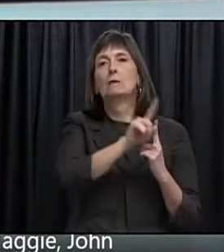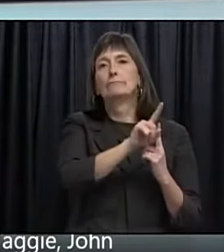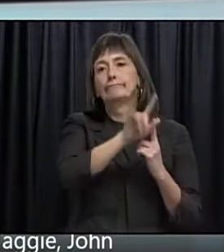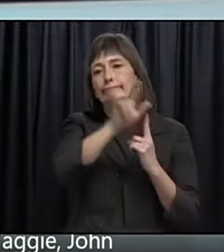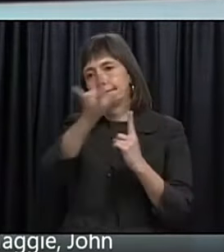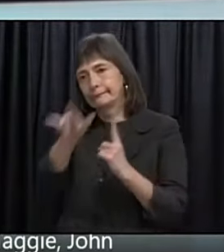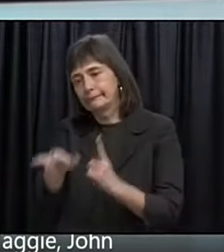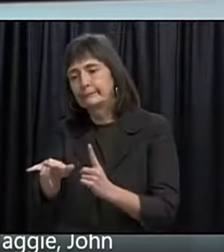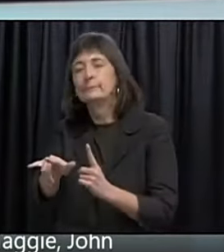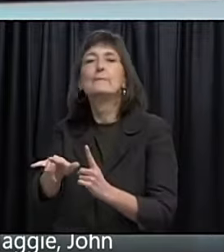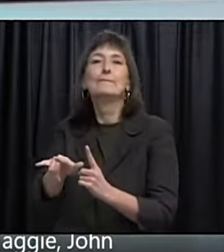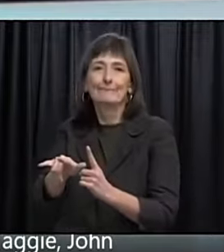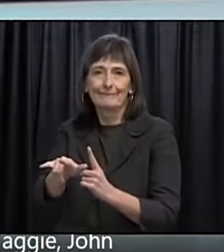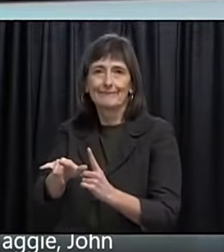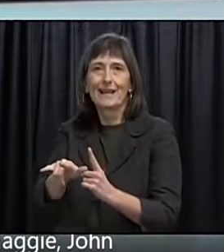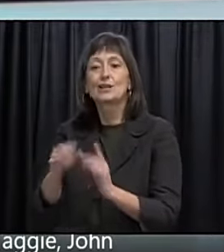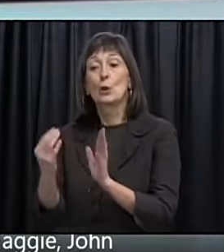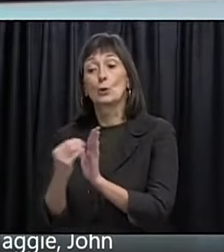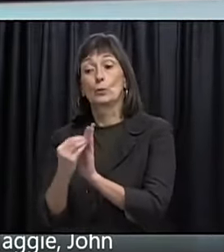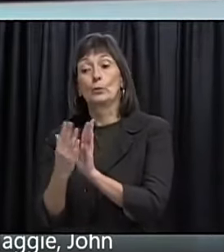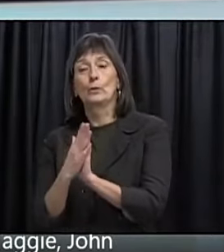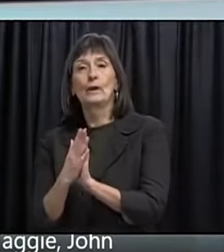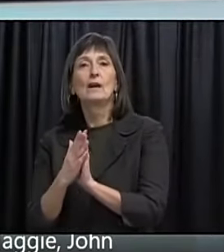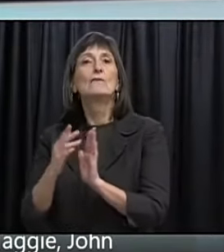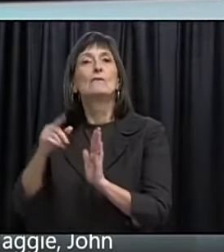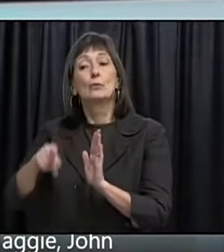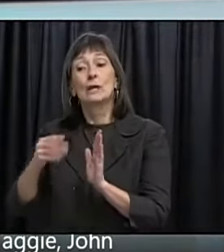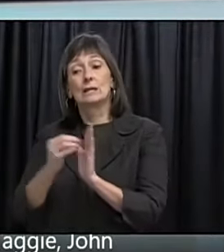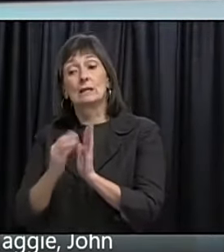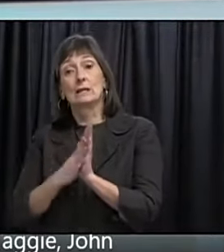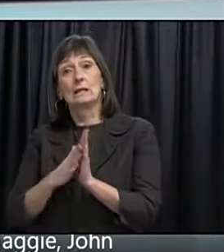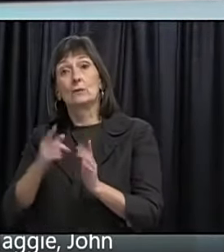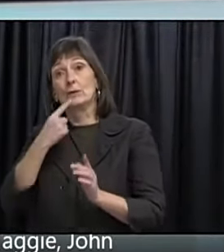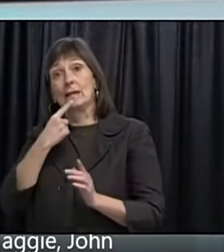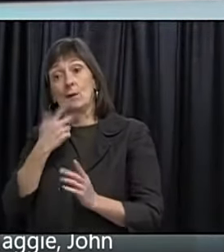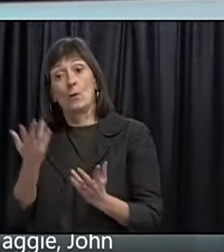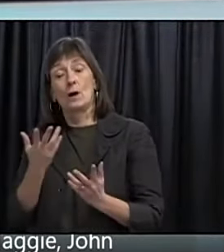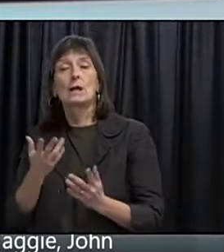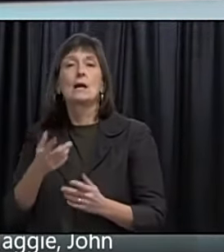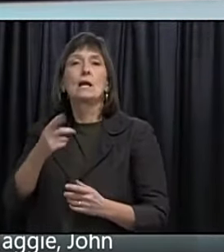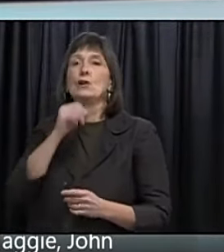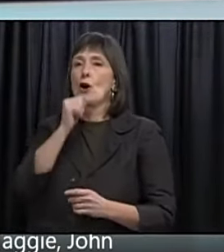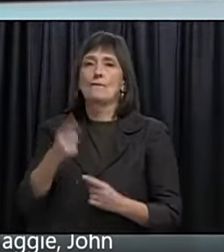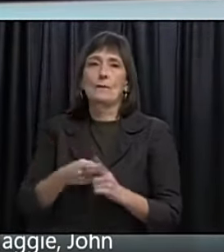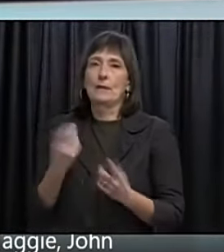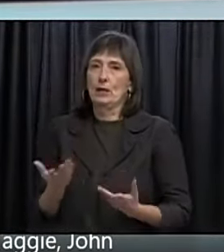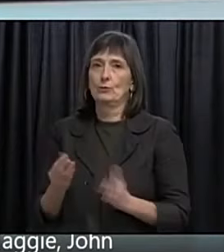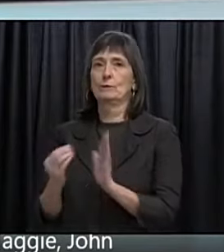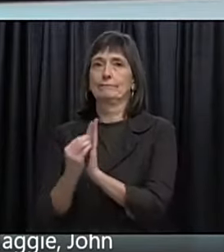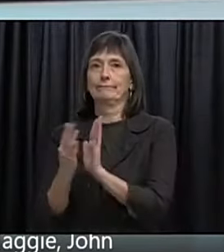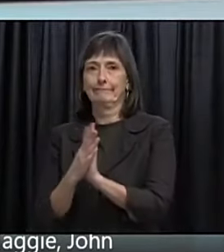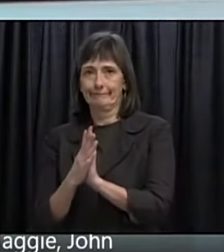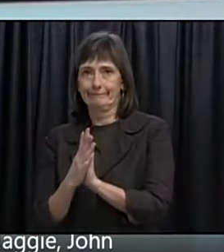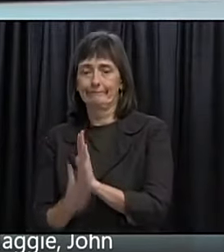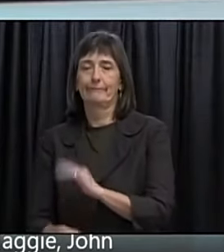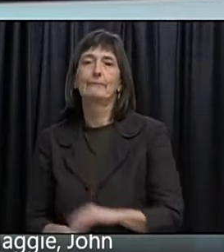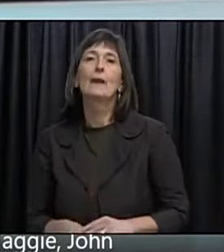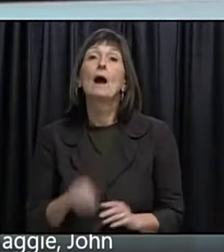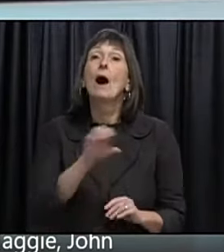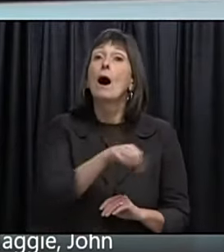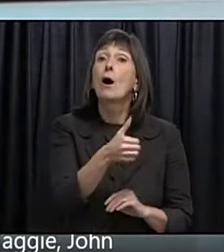Seen. And listed. In our data. As non-residents. For example. We also have. group. That are significant.